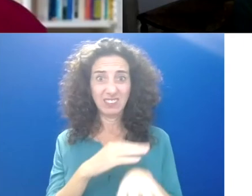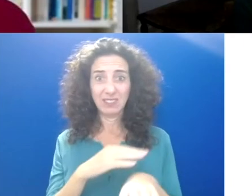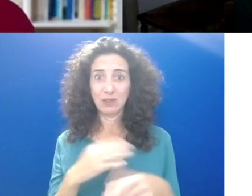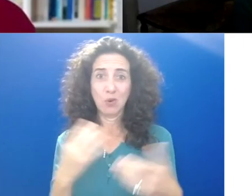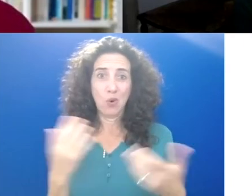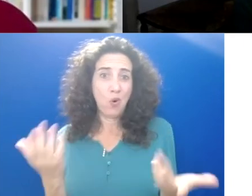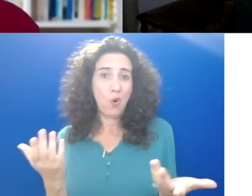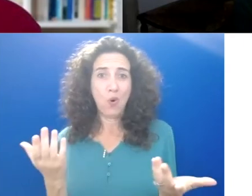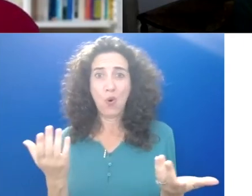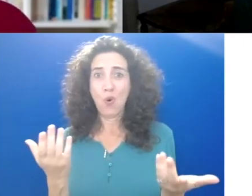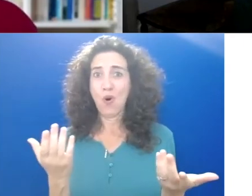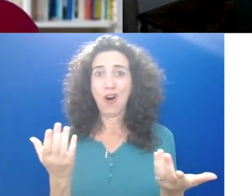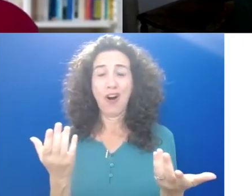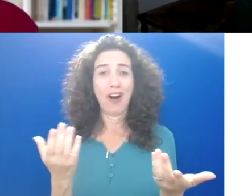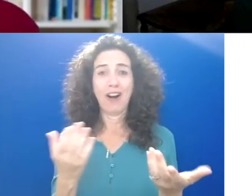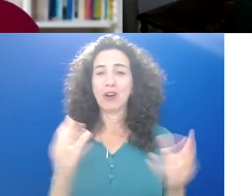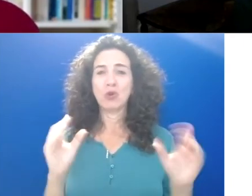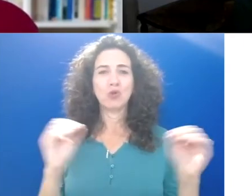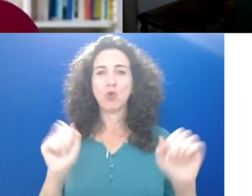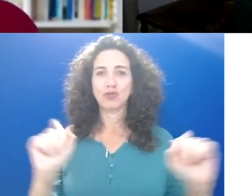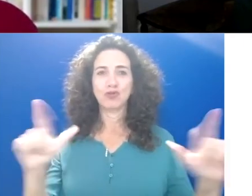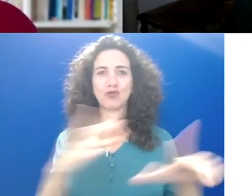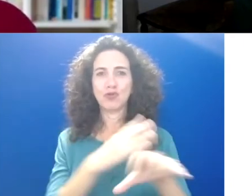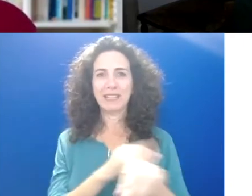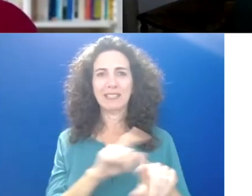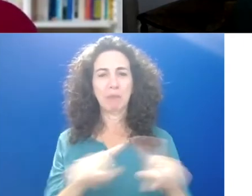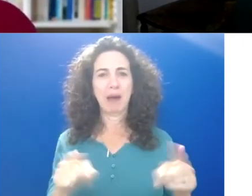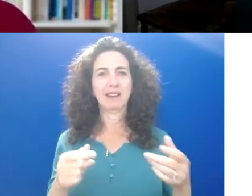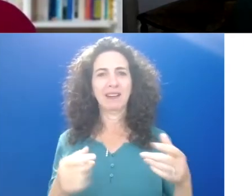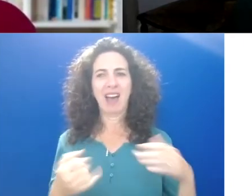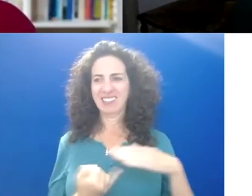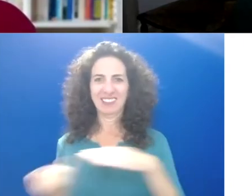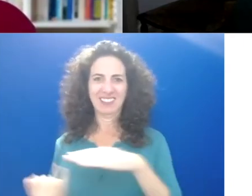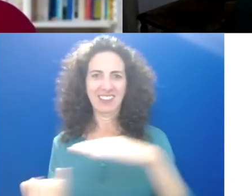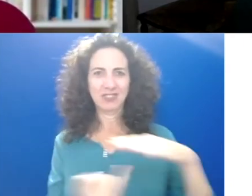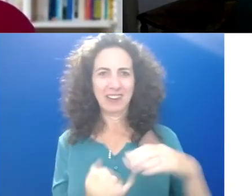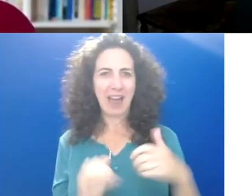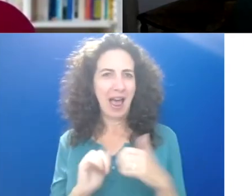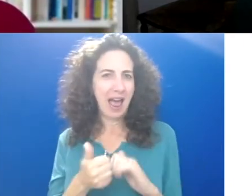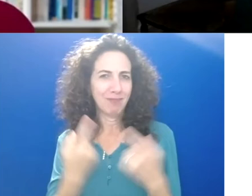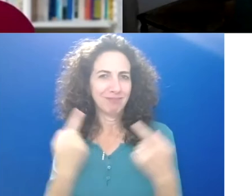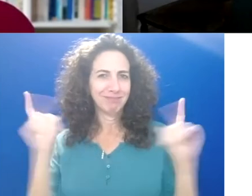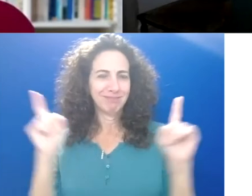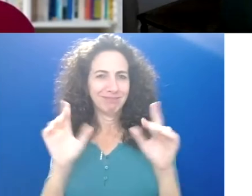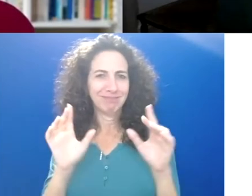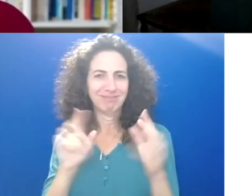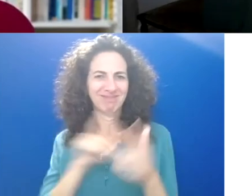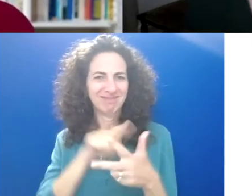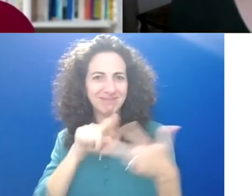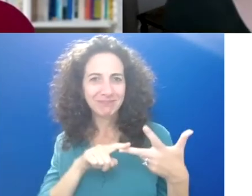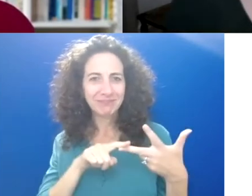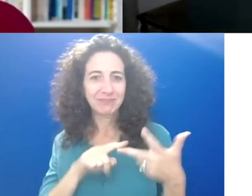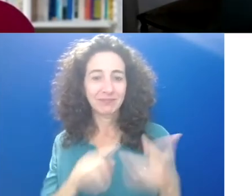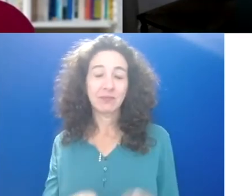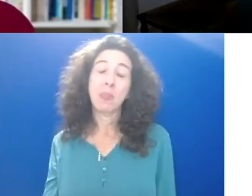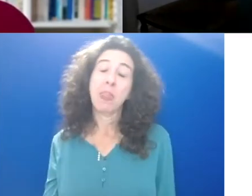just away from screens, but still in social isolation. Yeah. mean, a couple of thoughts on that. think one of the, cause I, believe me,